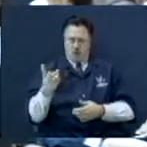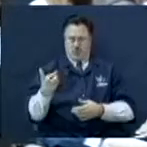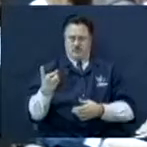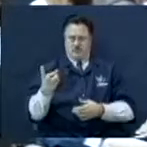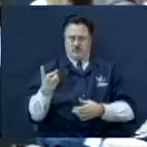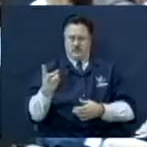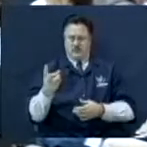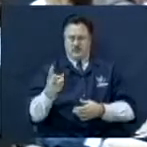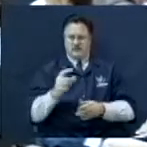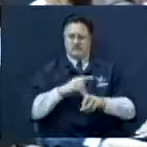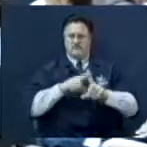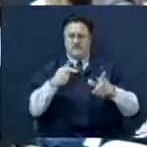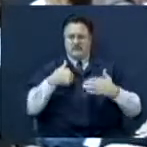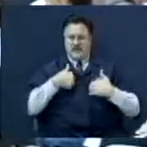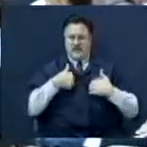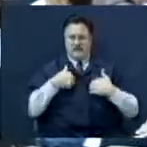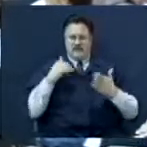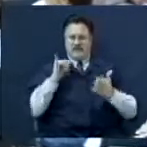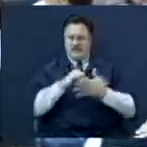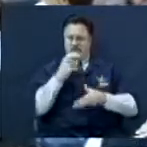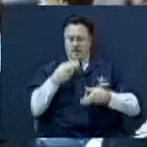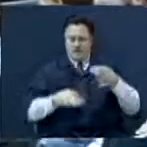But see, I ain't got no sacred cows.